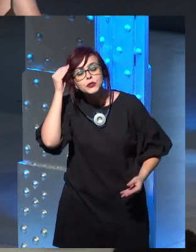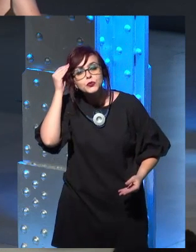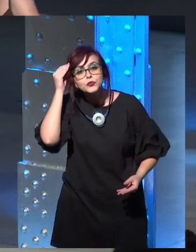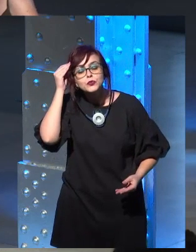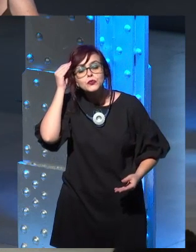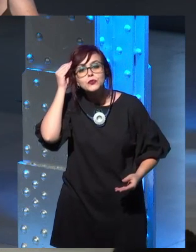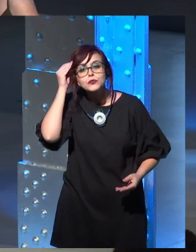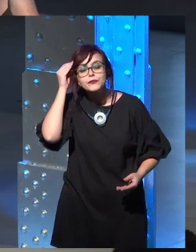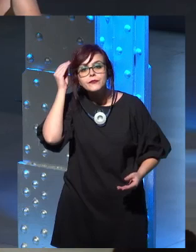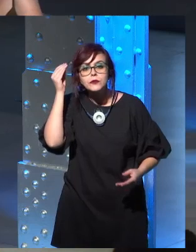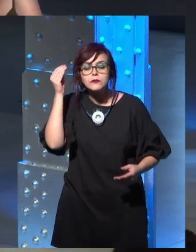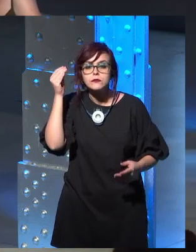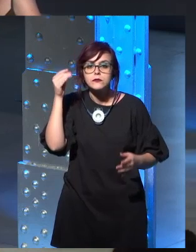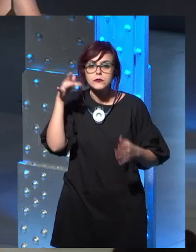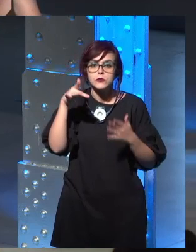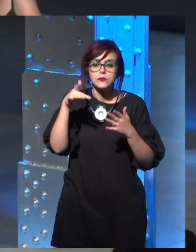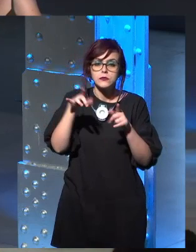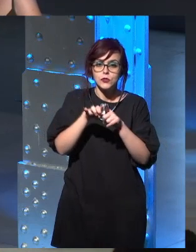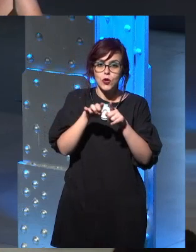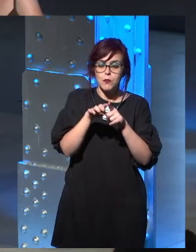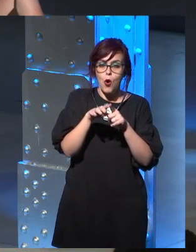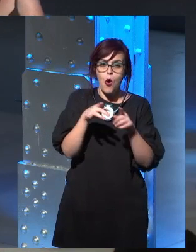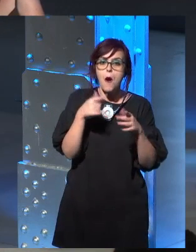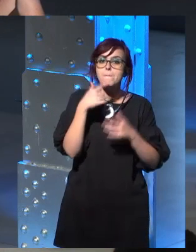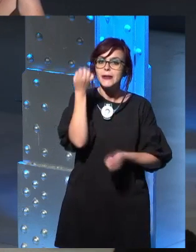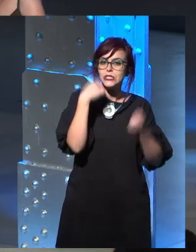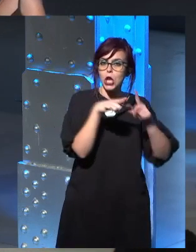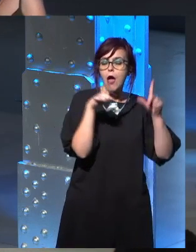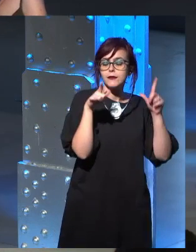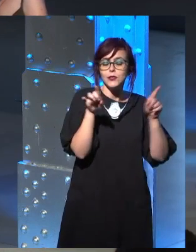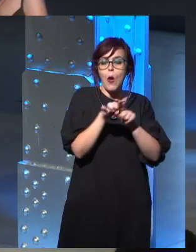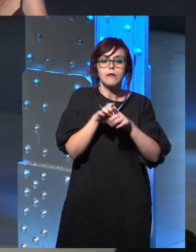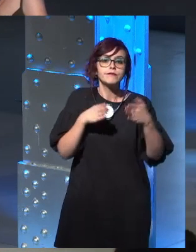sort of, is just a dead end because, uh, because they're not appearing.